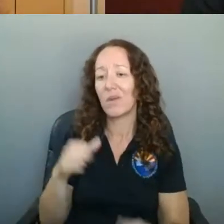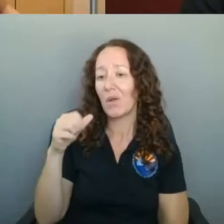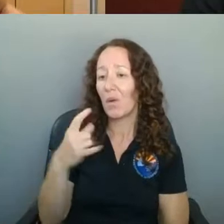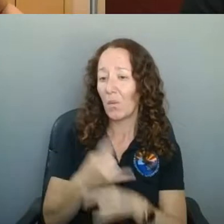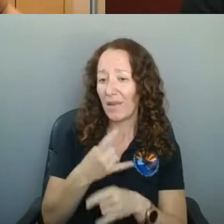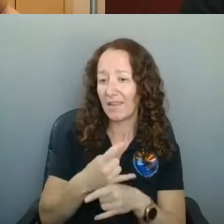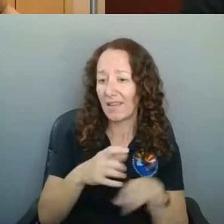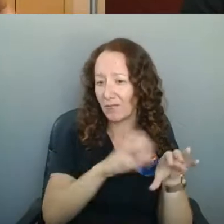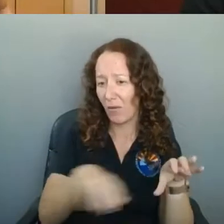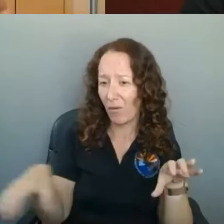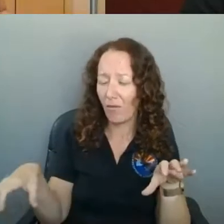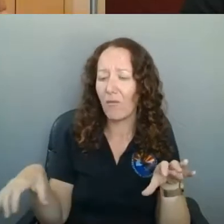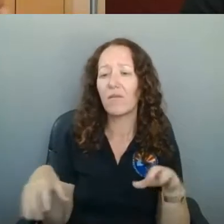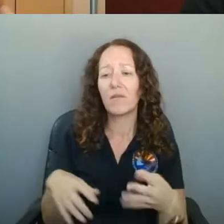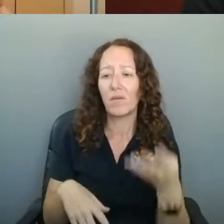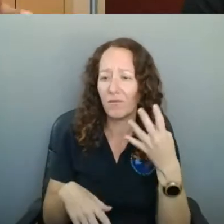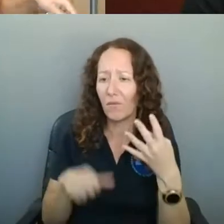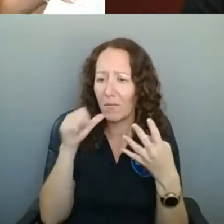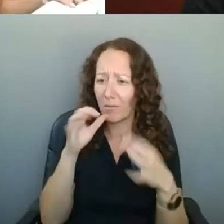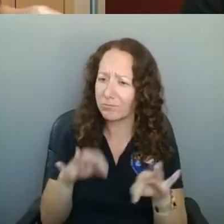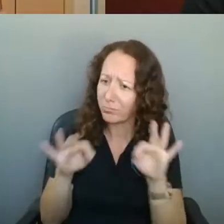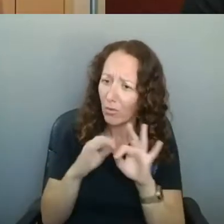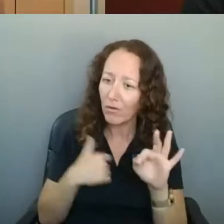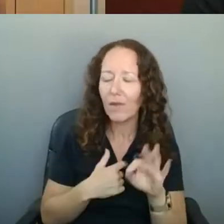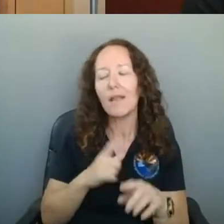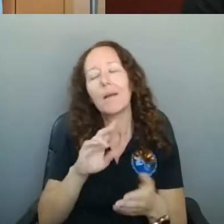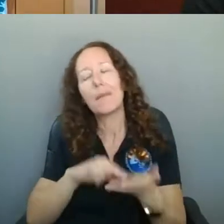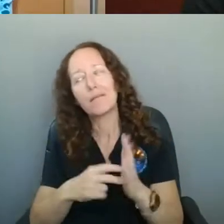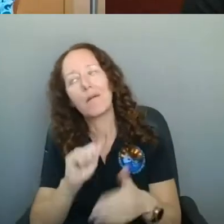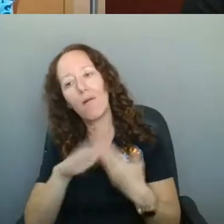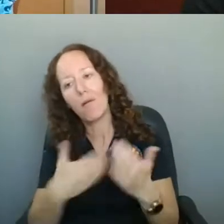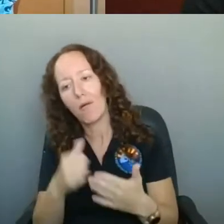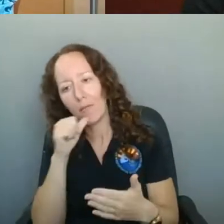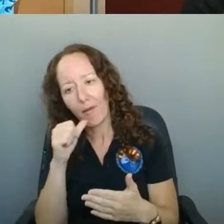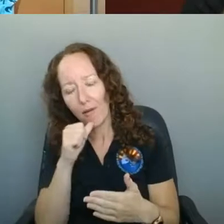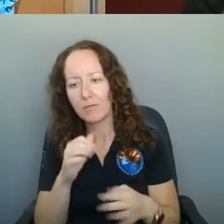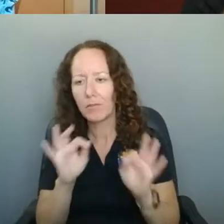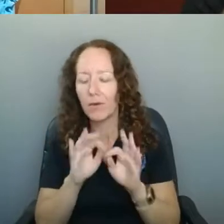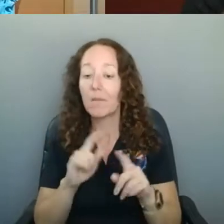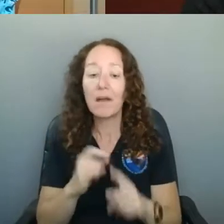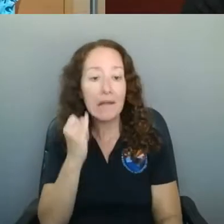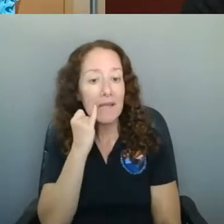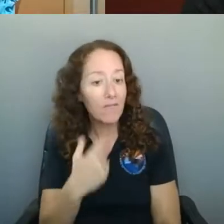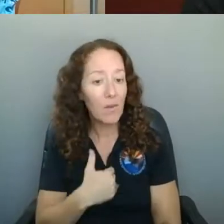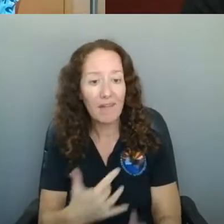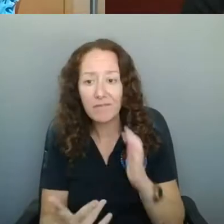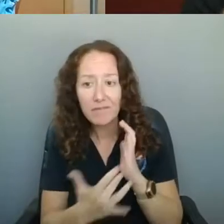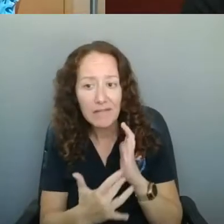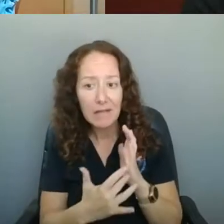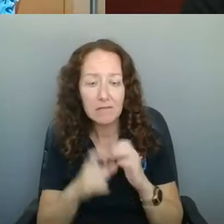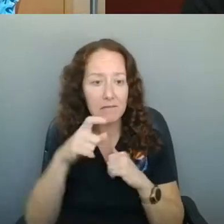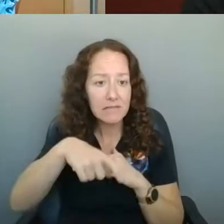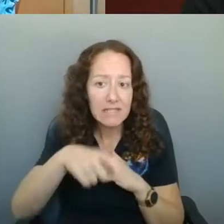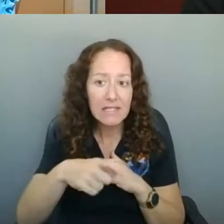any technical needs that you have with having a food truck on Whiskey Row or